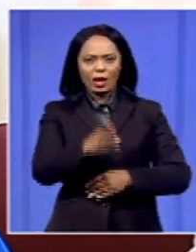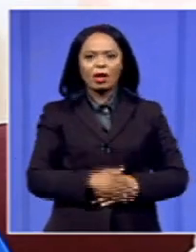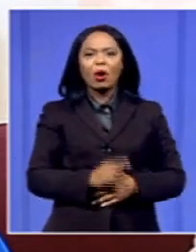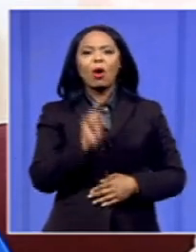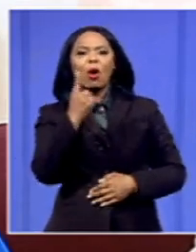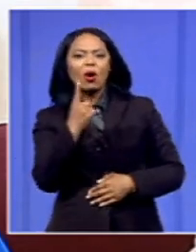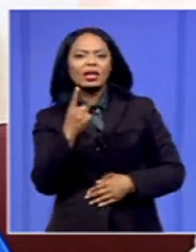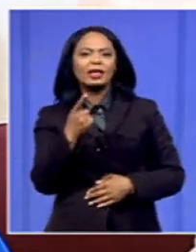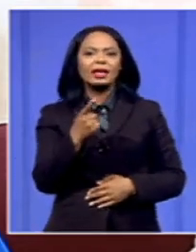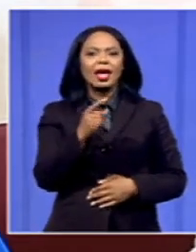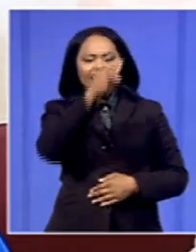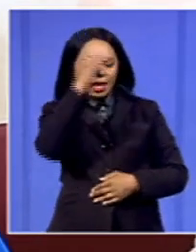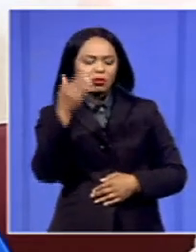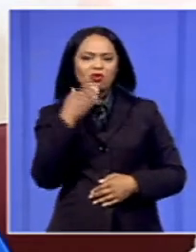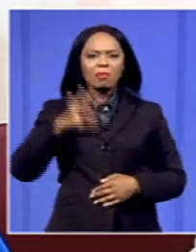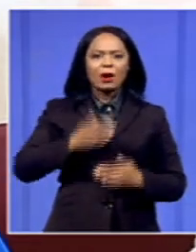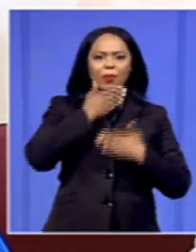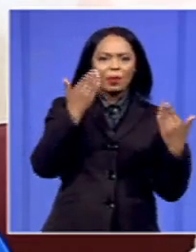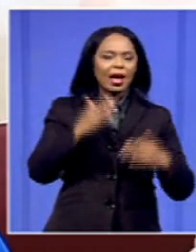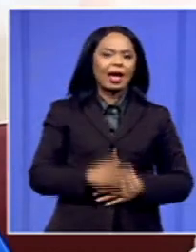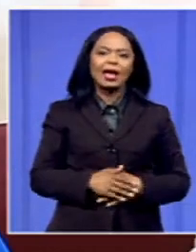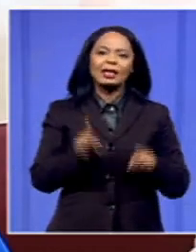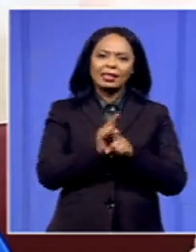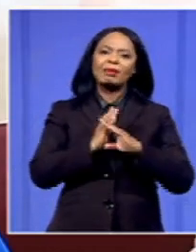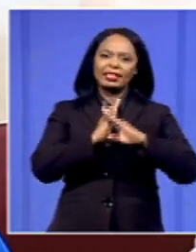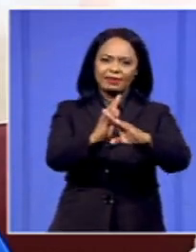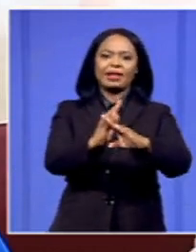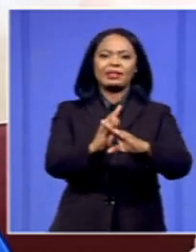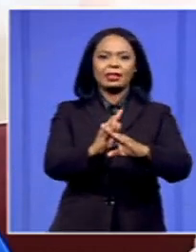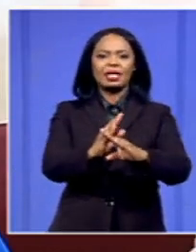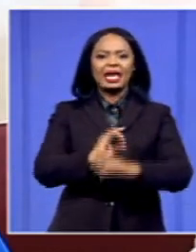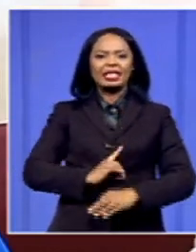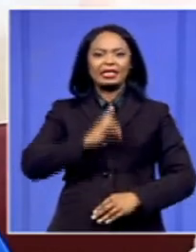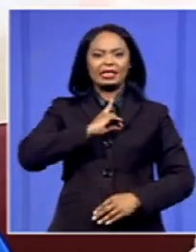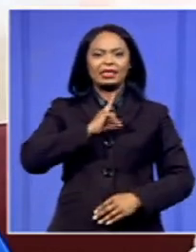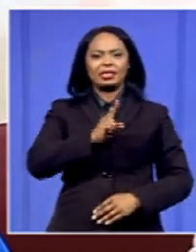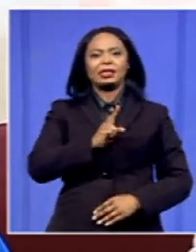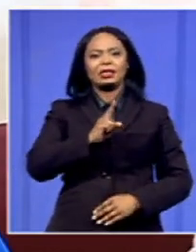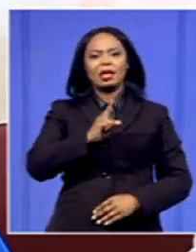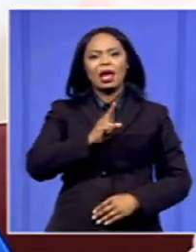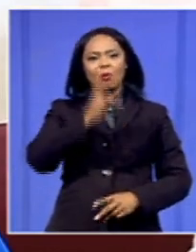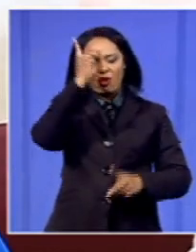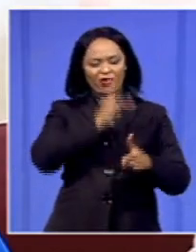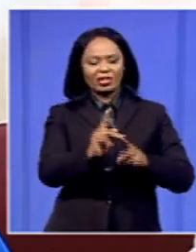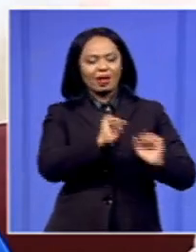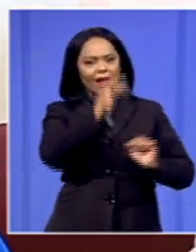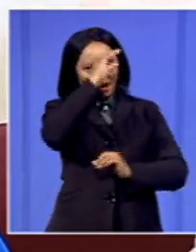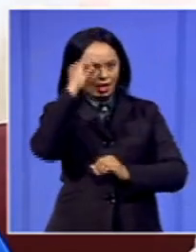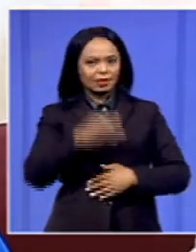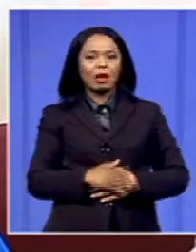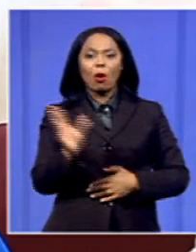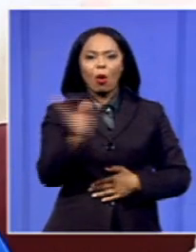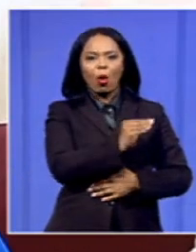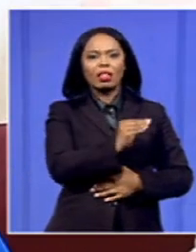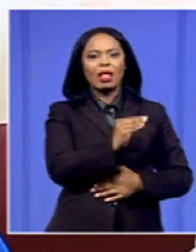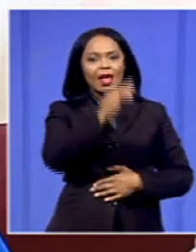post-community service nurses. This is about defending the dignity of the nursing profession. So all the nurses in Gauteng, we will be calling